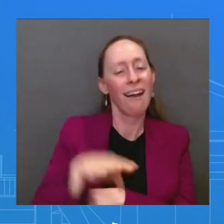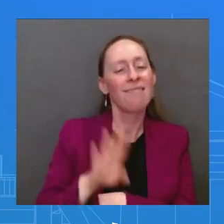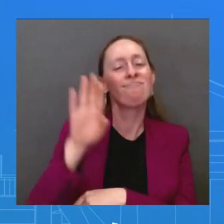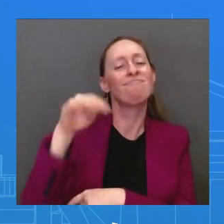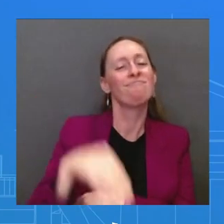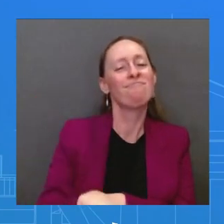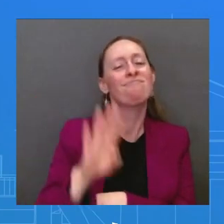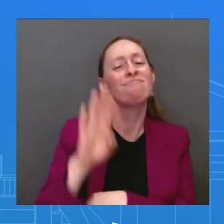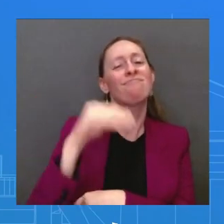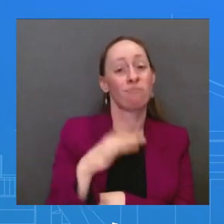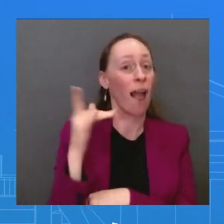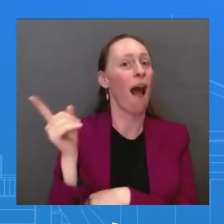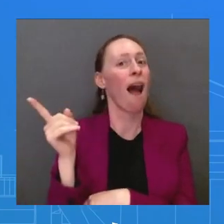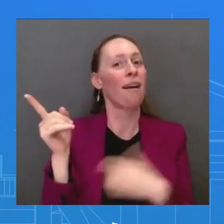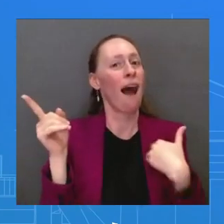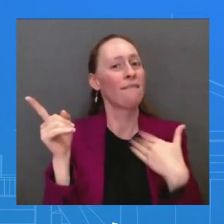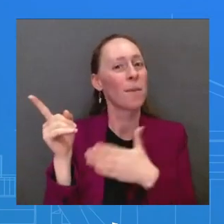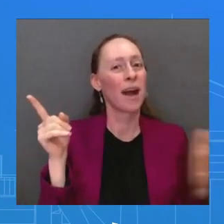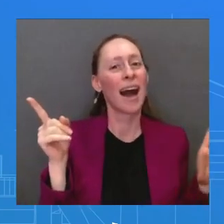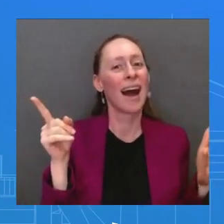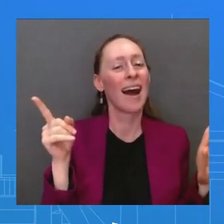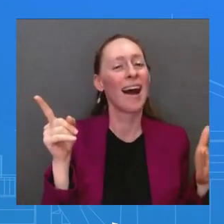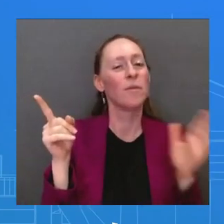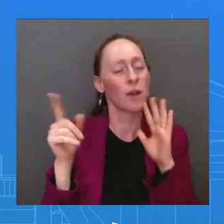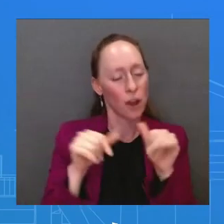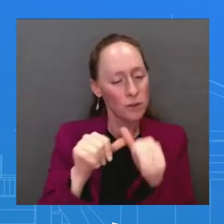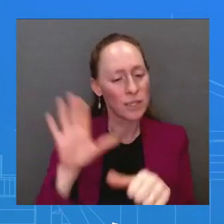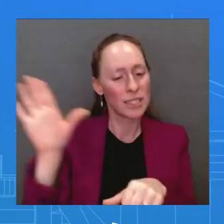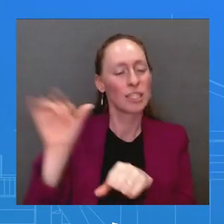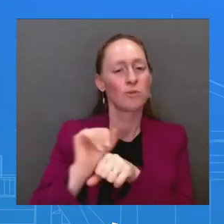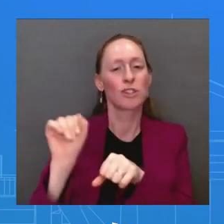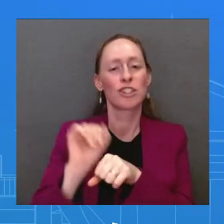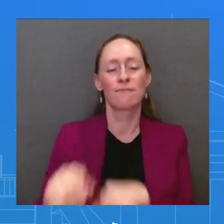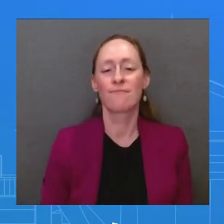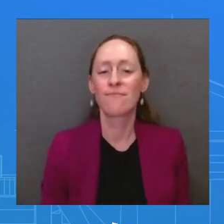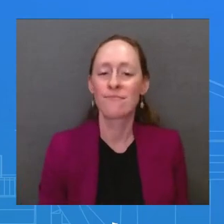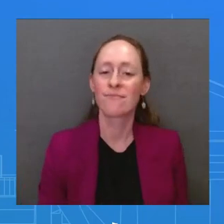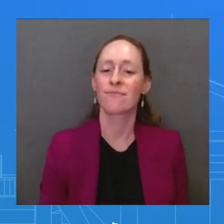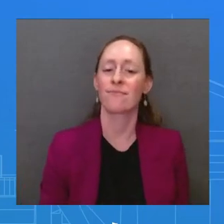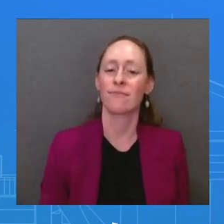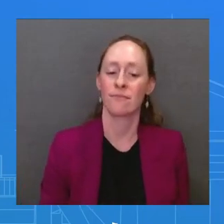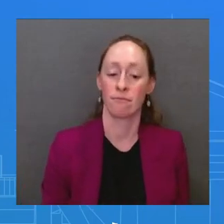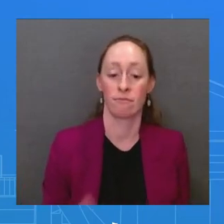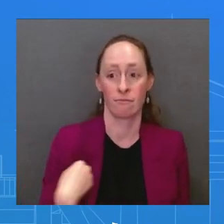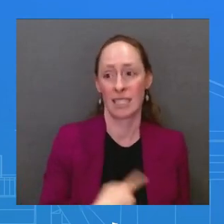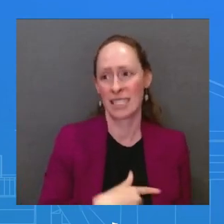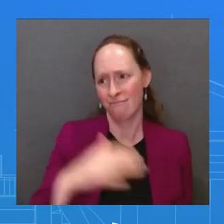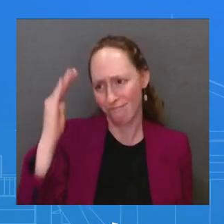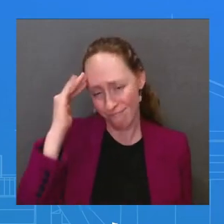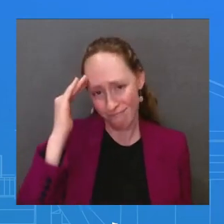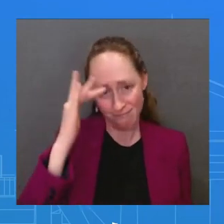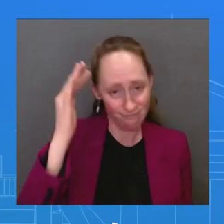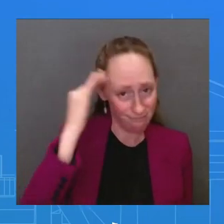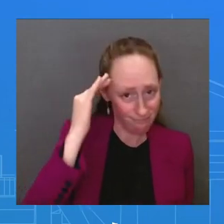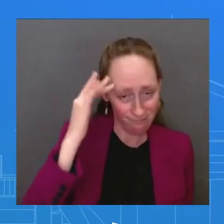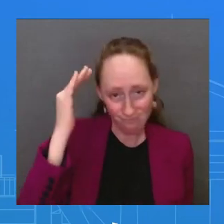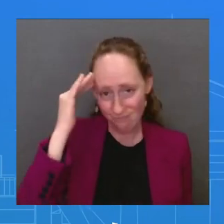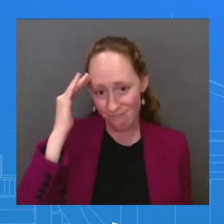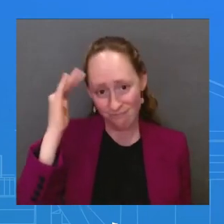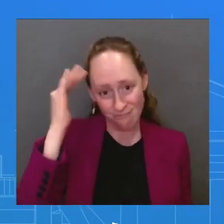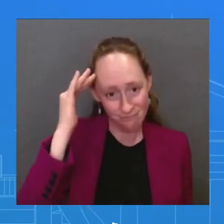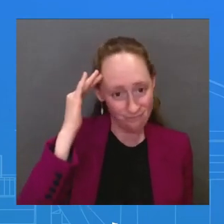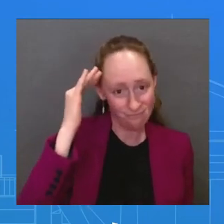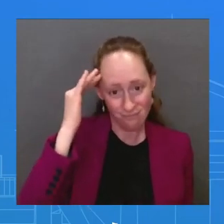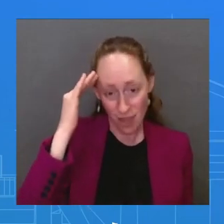to continue to do. But we know – what we know for sure is that trickle trickle-down economy does not work. You hear us talk about all the time